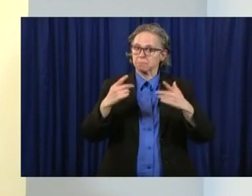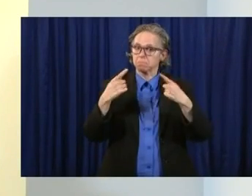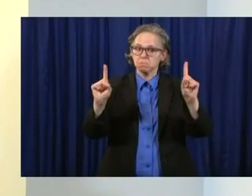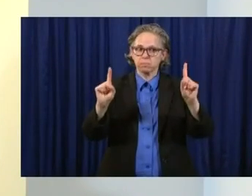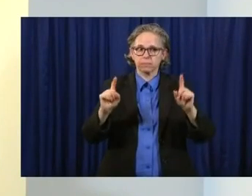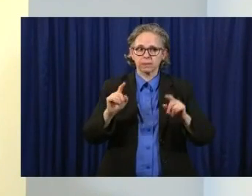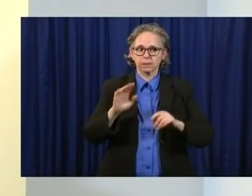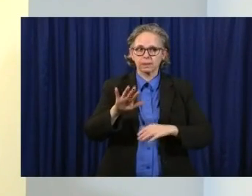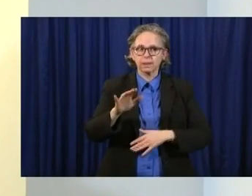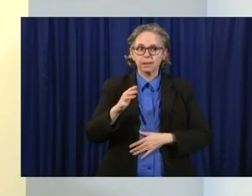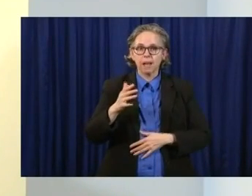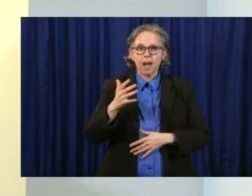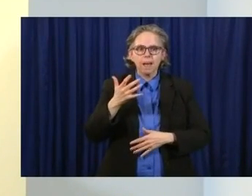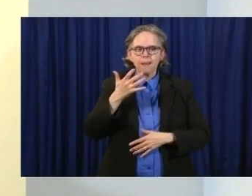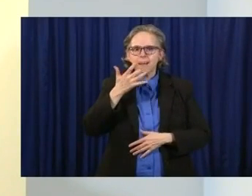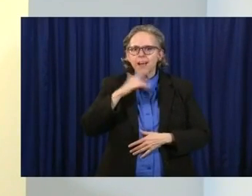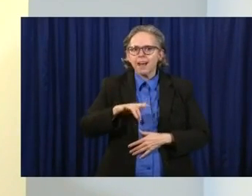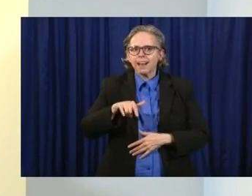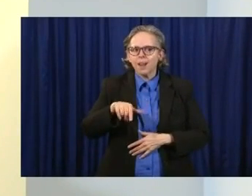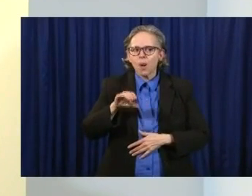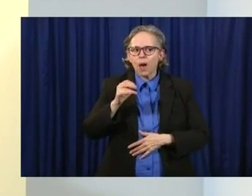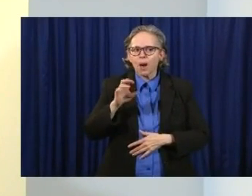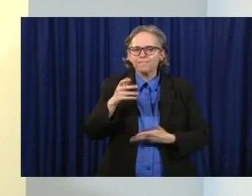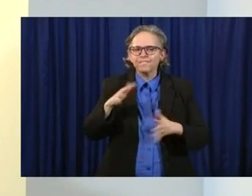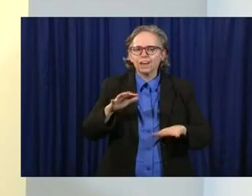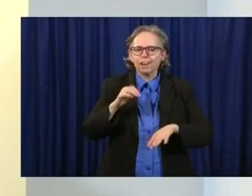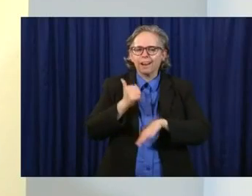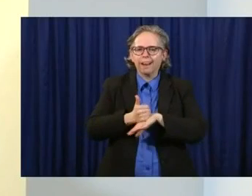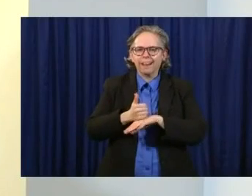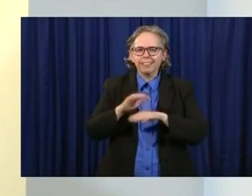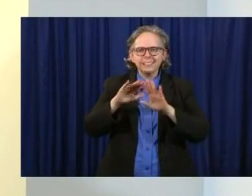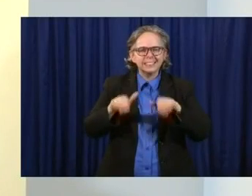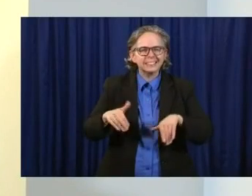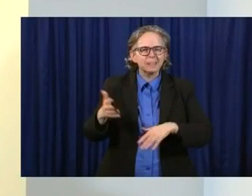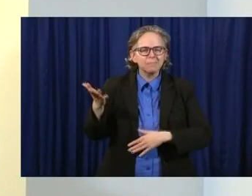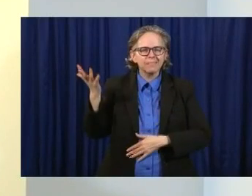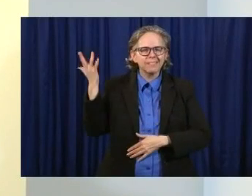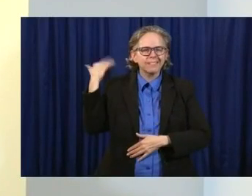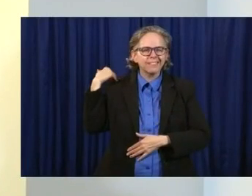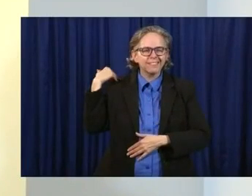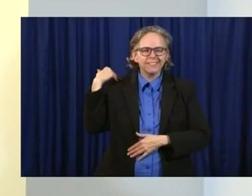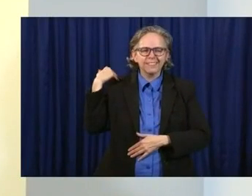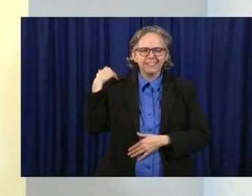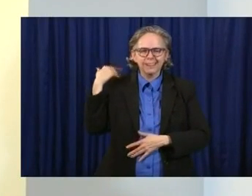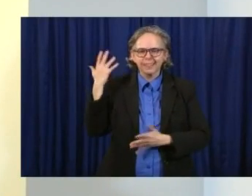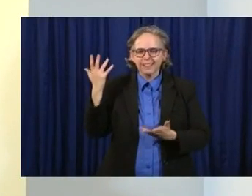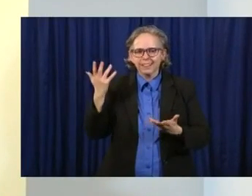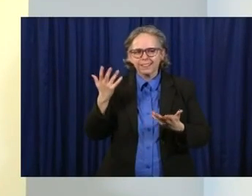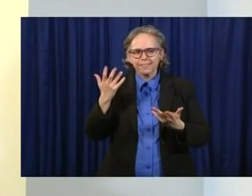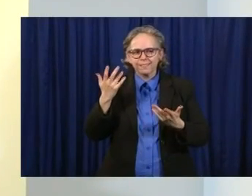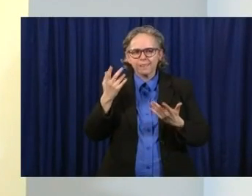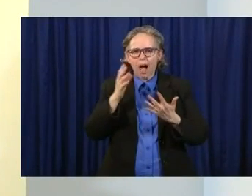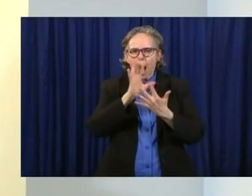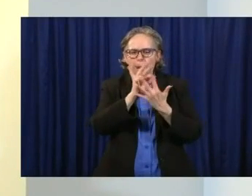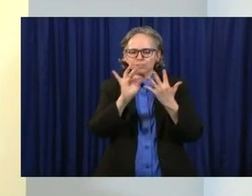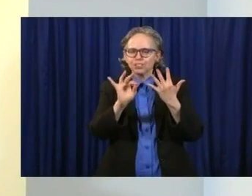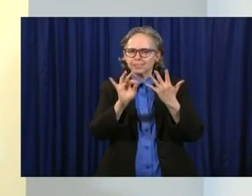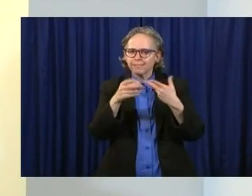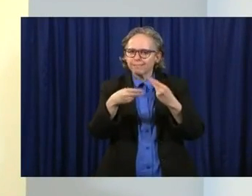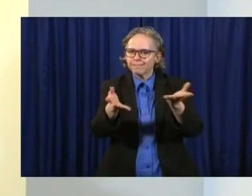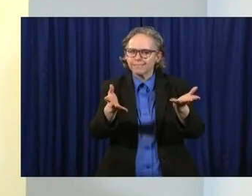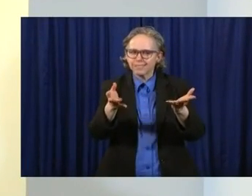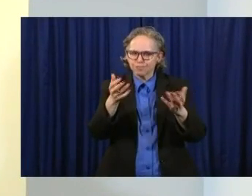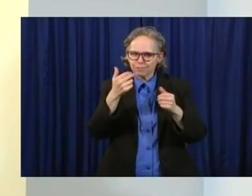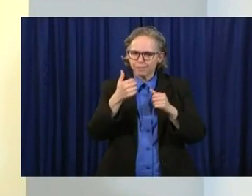Ohio, we have a system that provides an all-of-the-above opportunity for voters. We